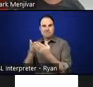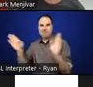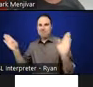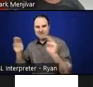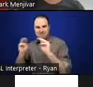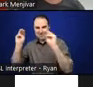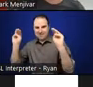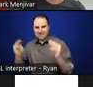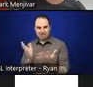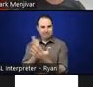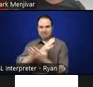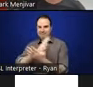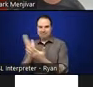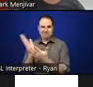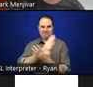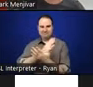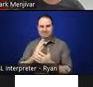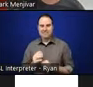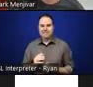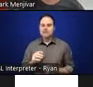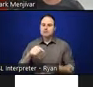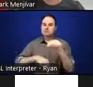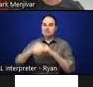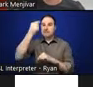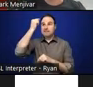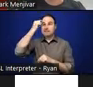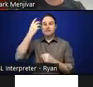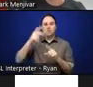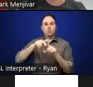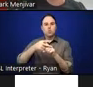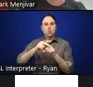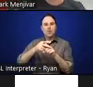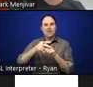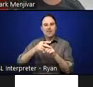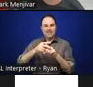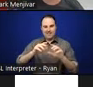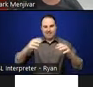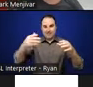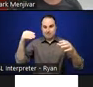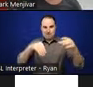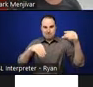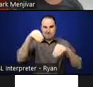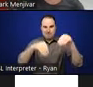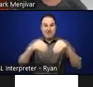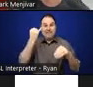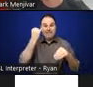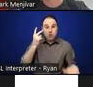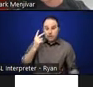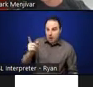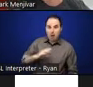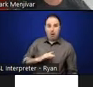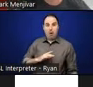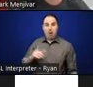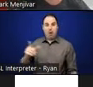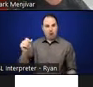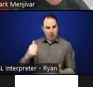I just want to bring us back to that idea of toolkit. So if there's anything that you see that is done inside of these projects that could be useful to you,